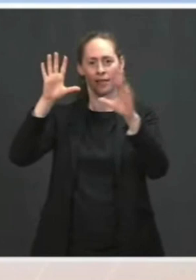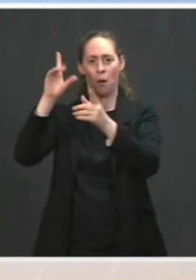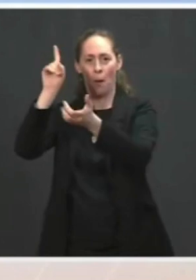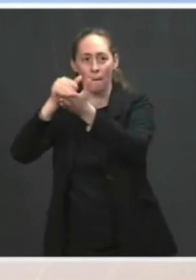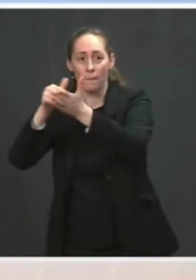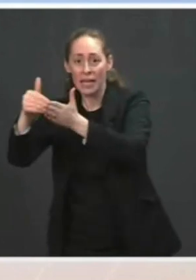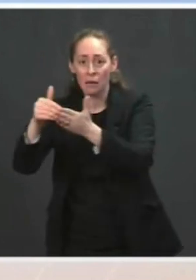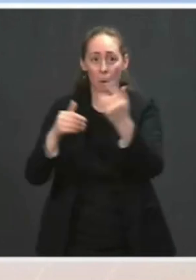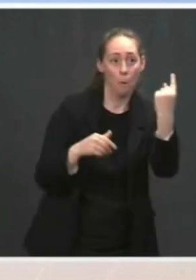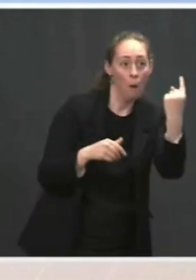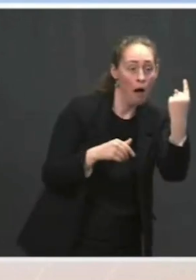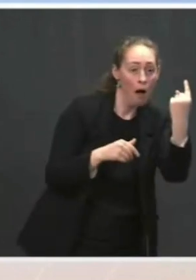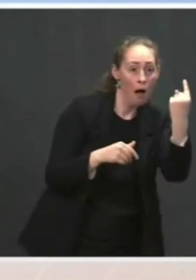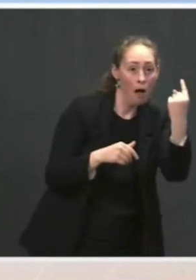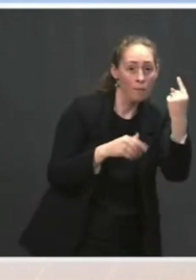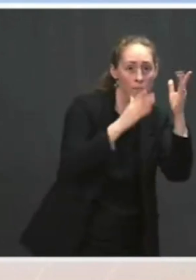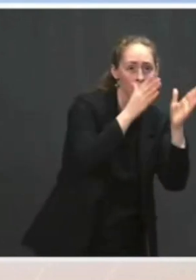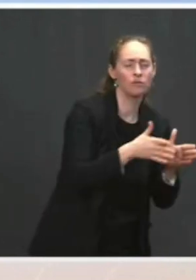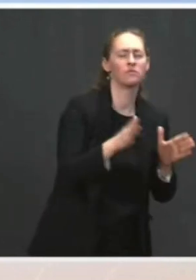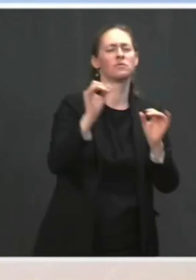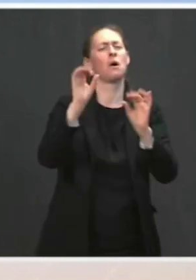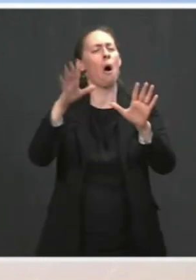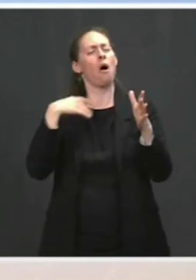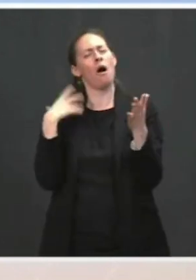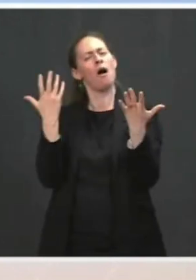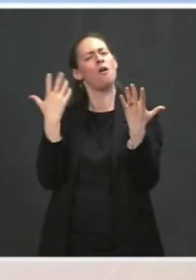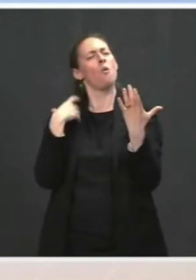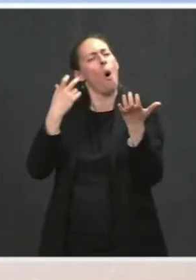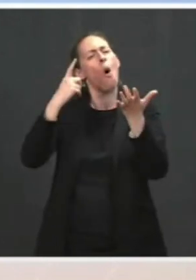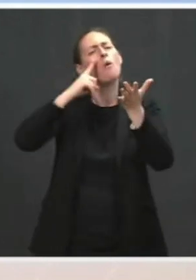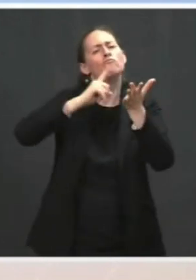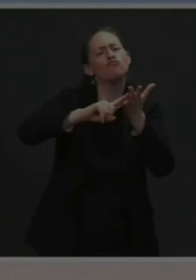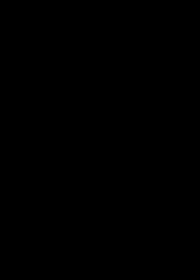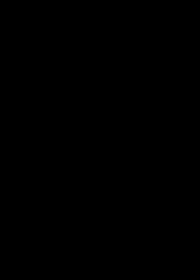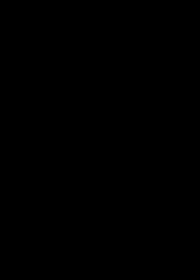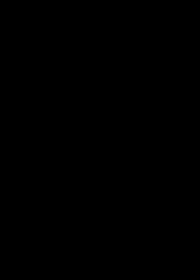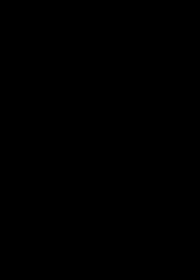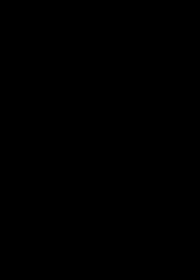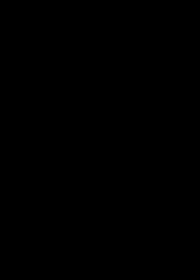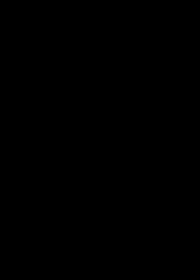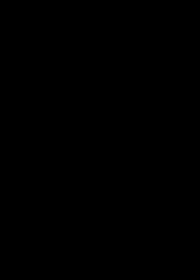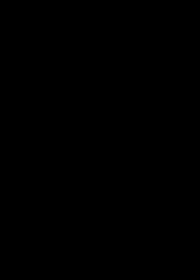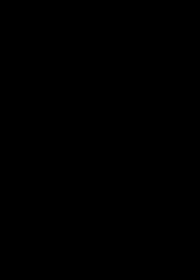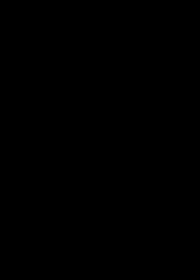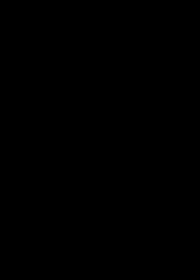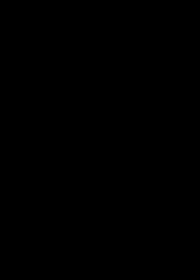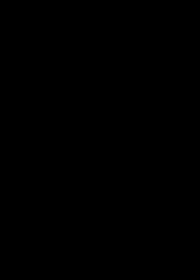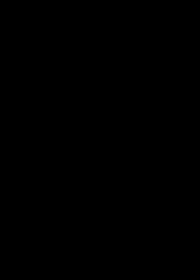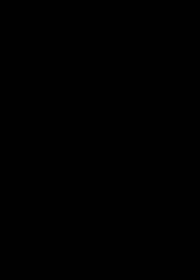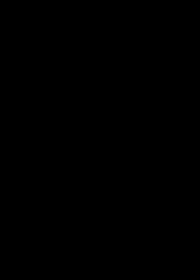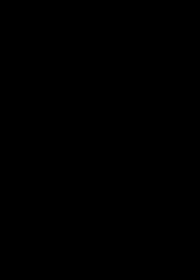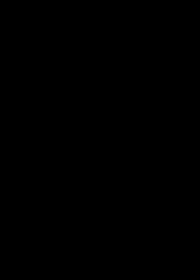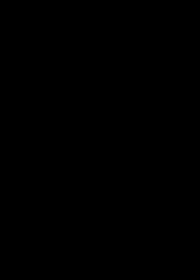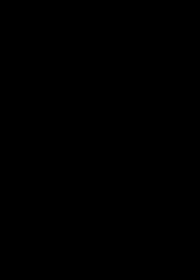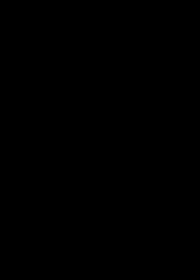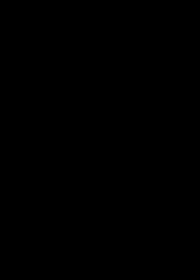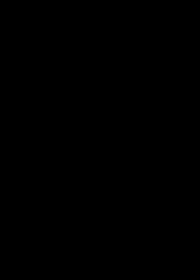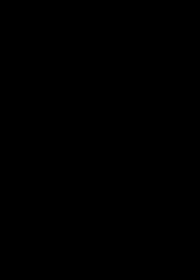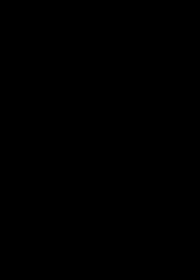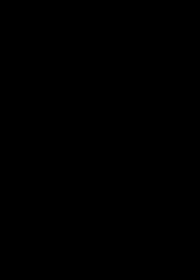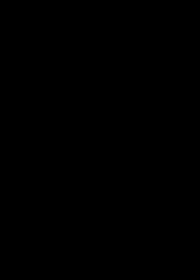said, to give us a time to take a good look at it and see if we can get further information. Thank you. Thank you. Thank you. You